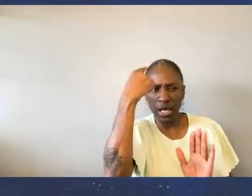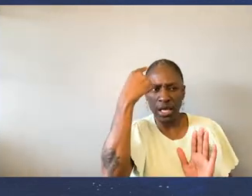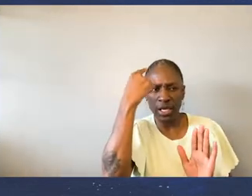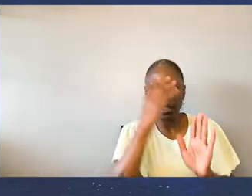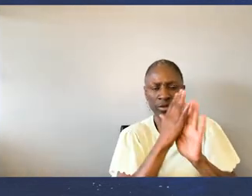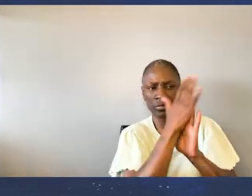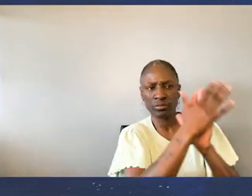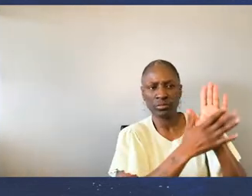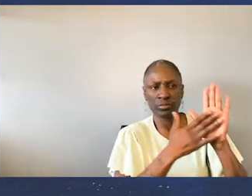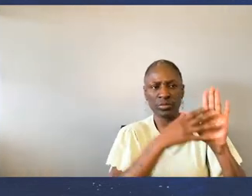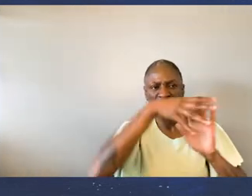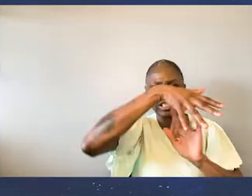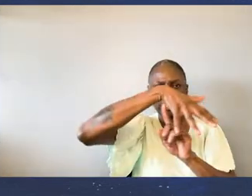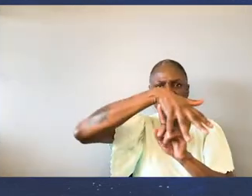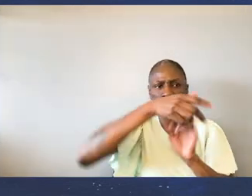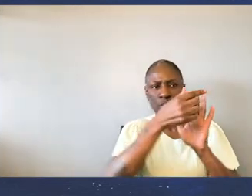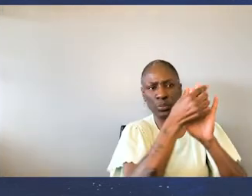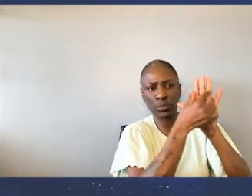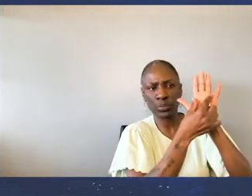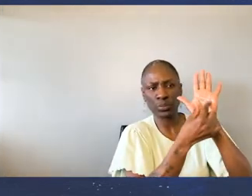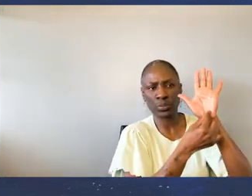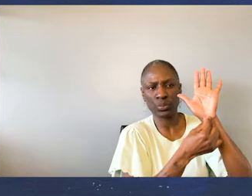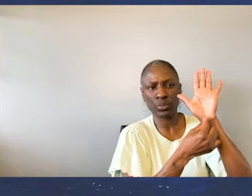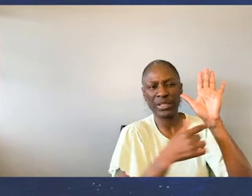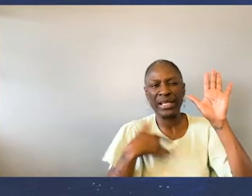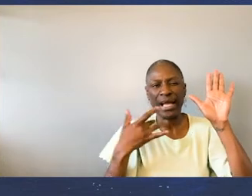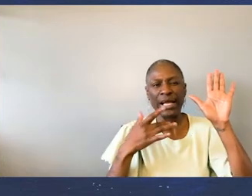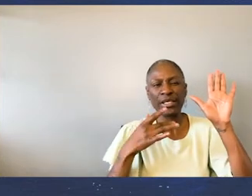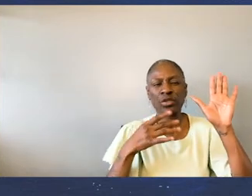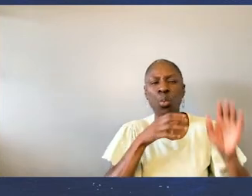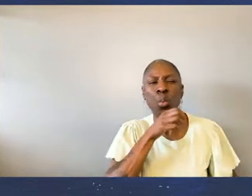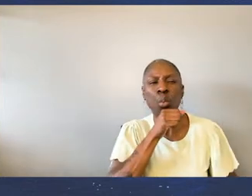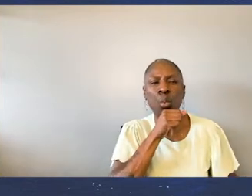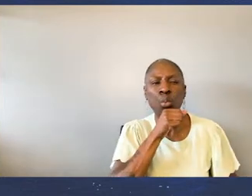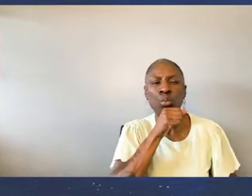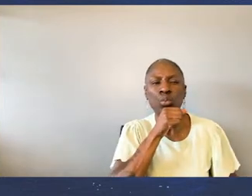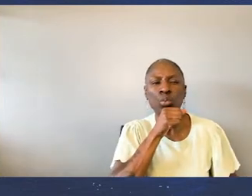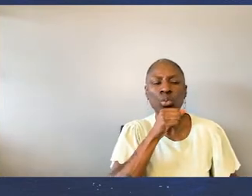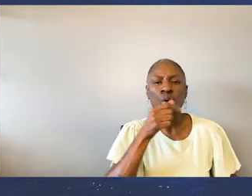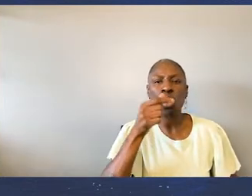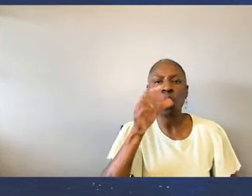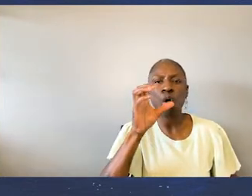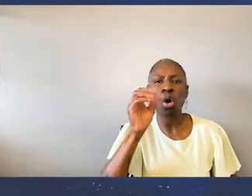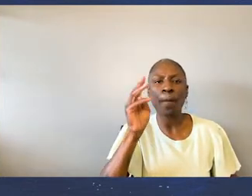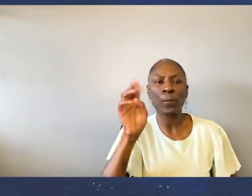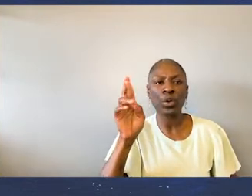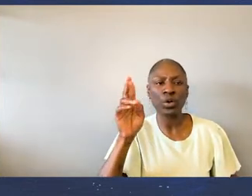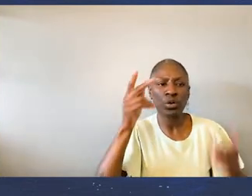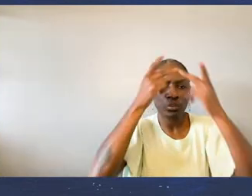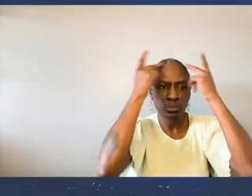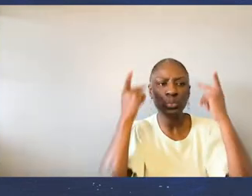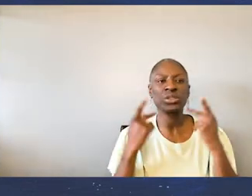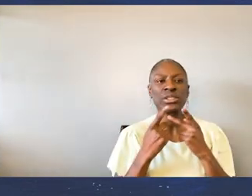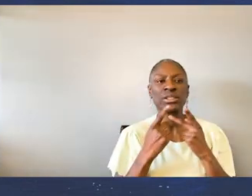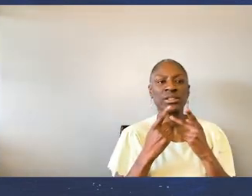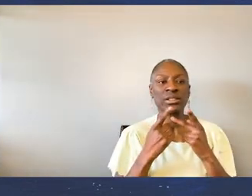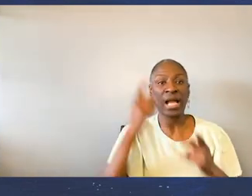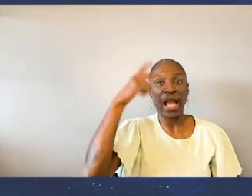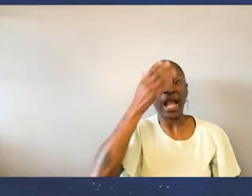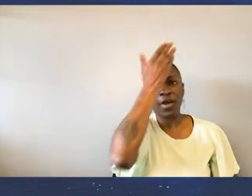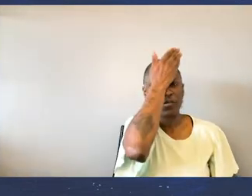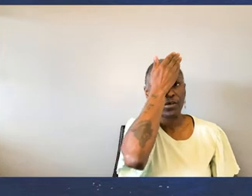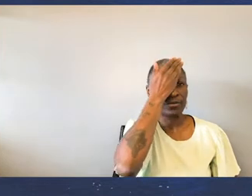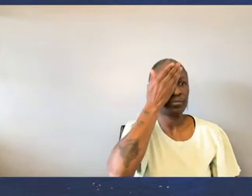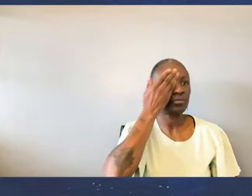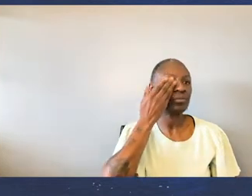background Printed in the light umber chlorophyll Is a self-portrait Where half